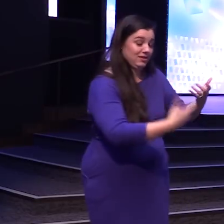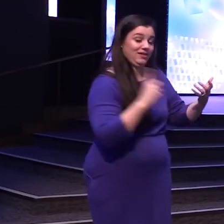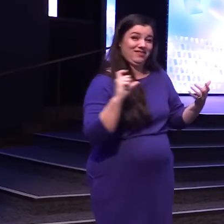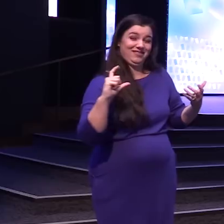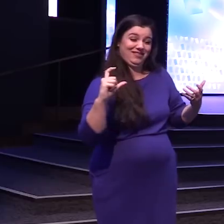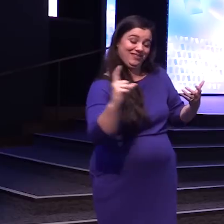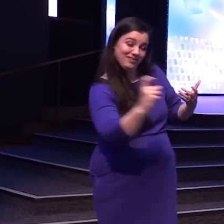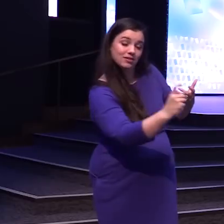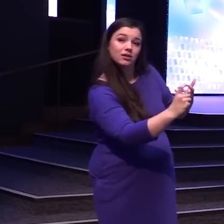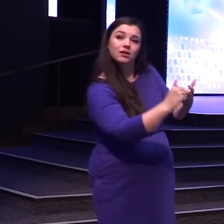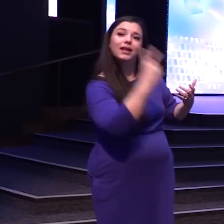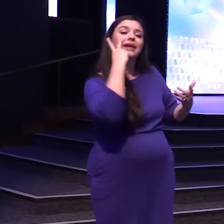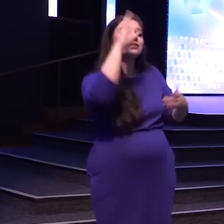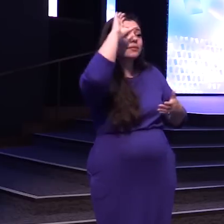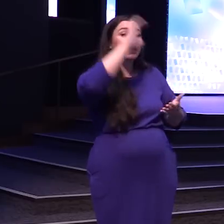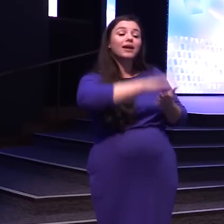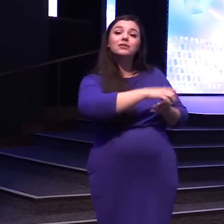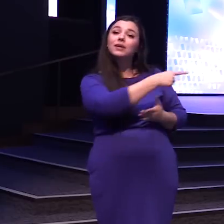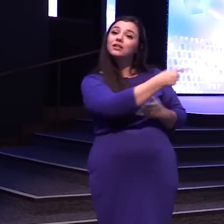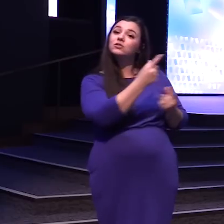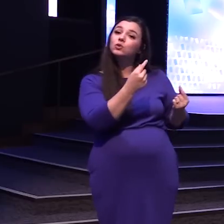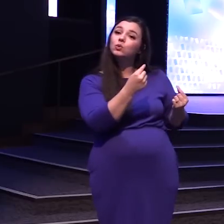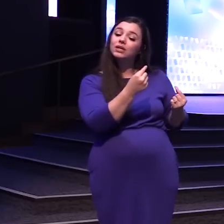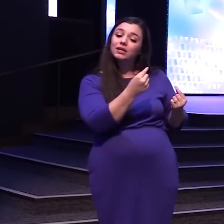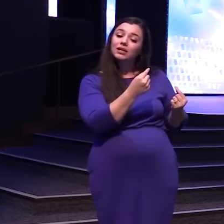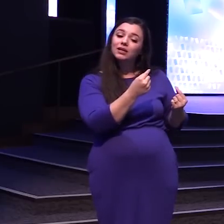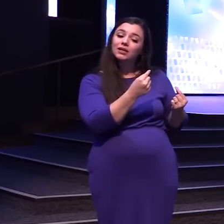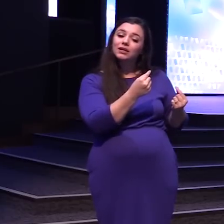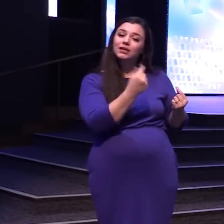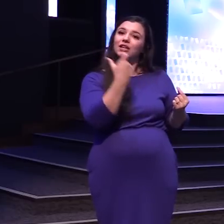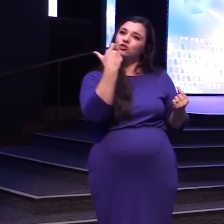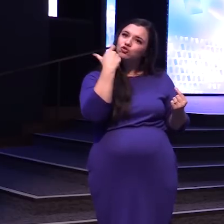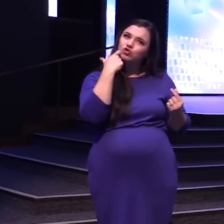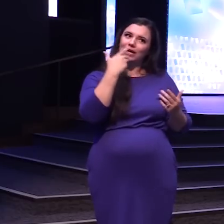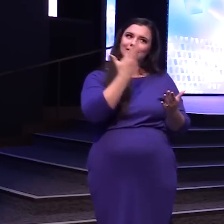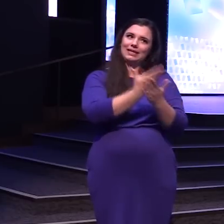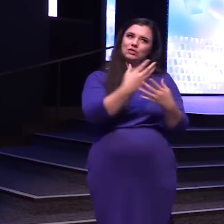And I see My husband Just get Through the gate